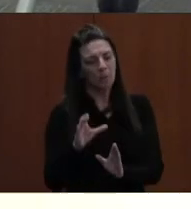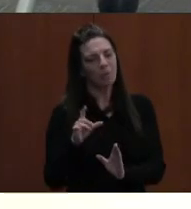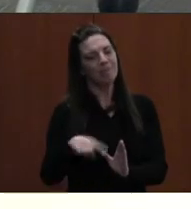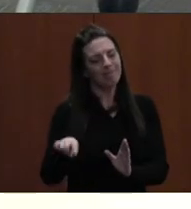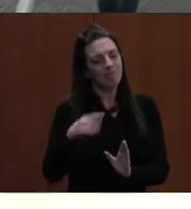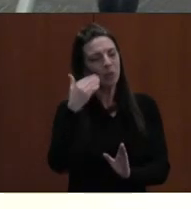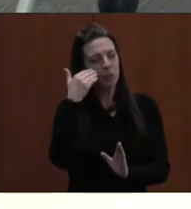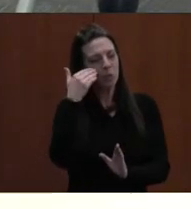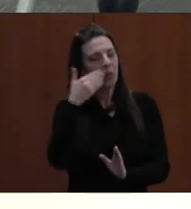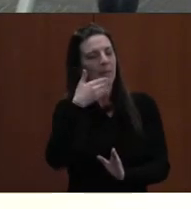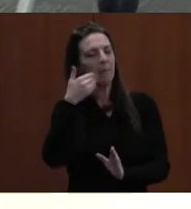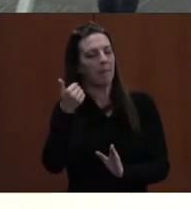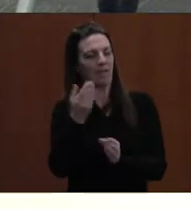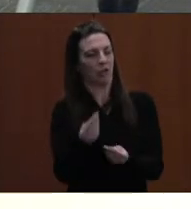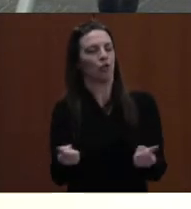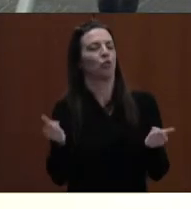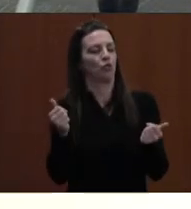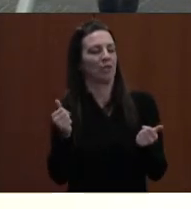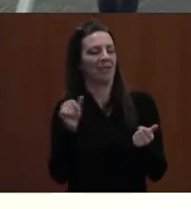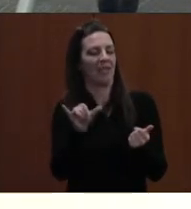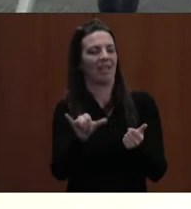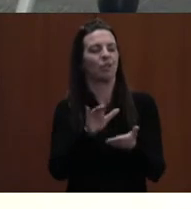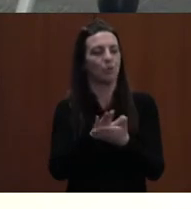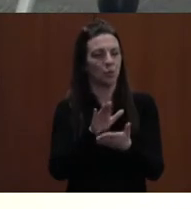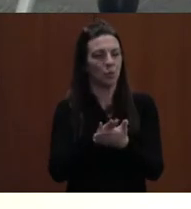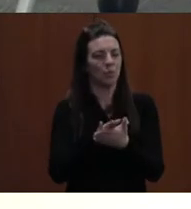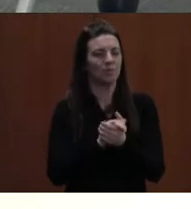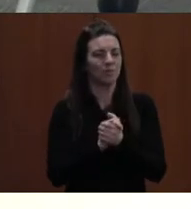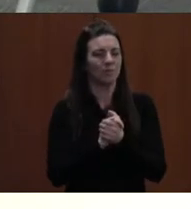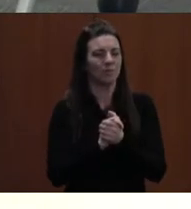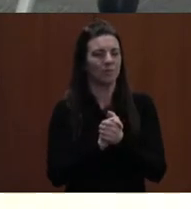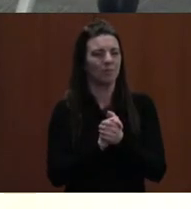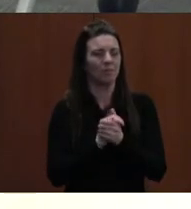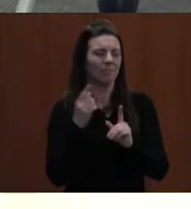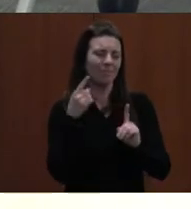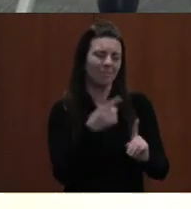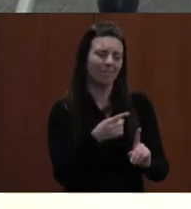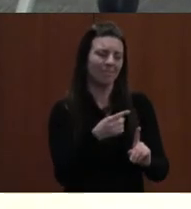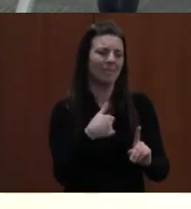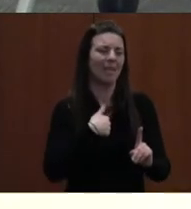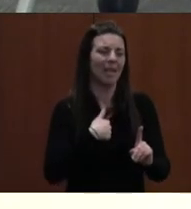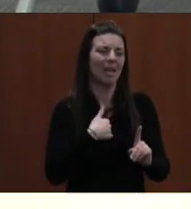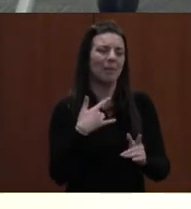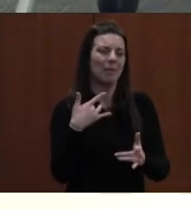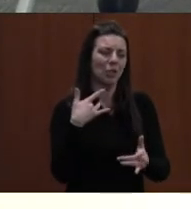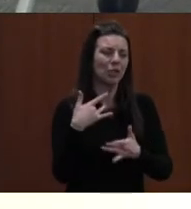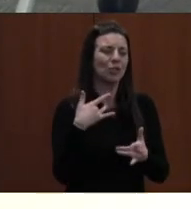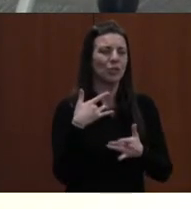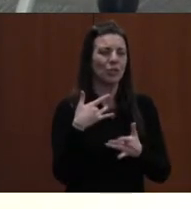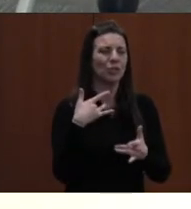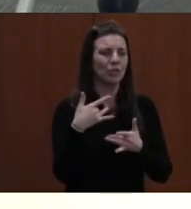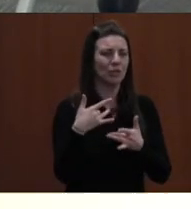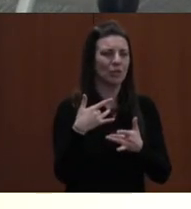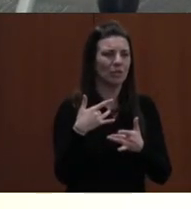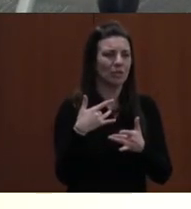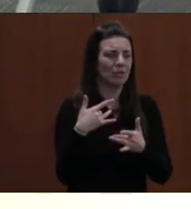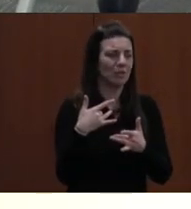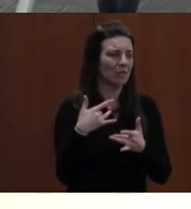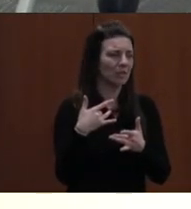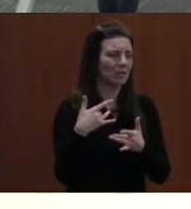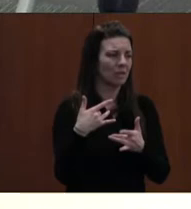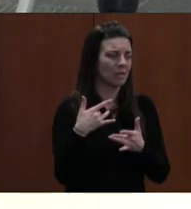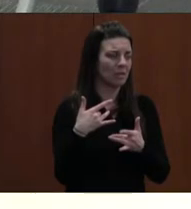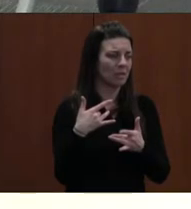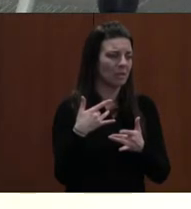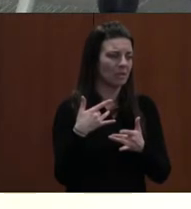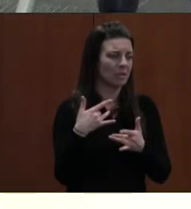in-house. In particular, I have a great concern about phones. And I know this has been in